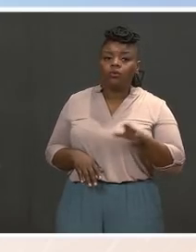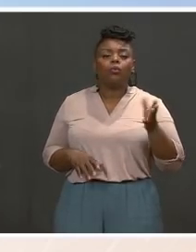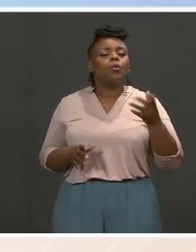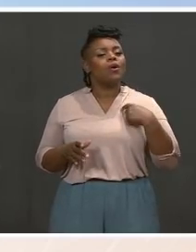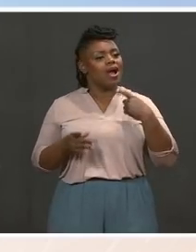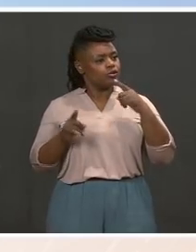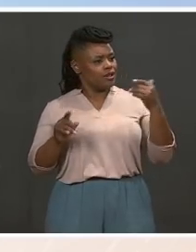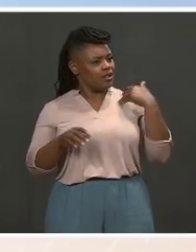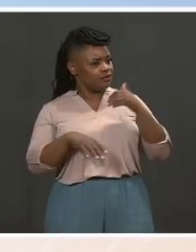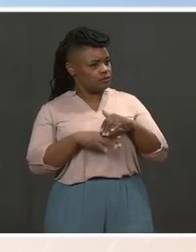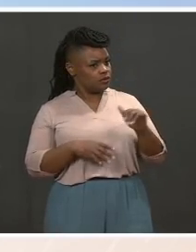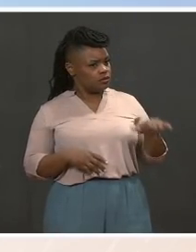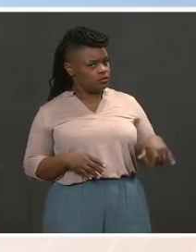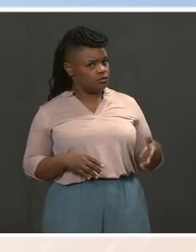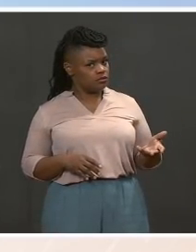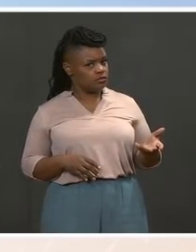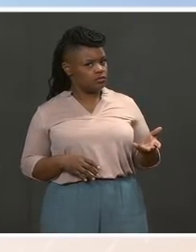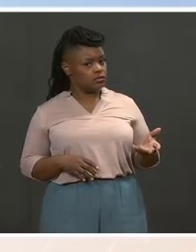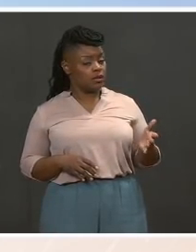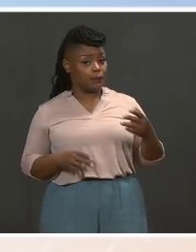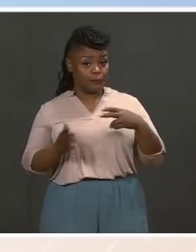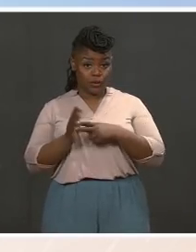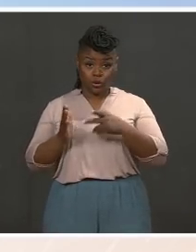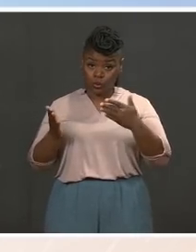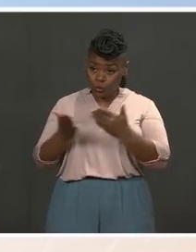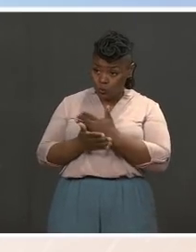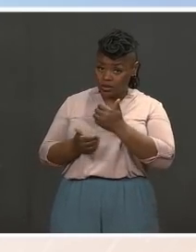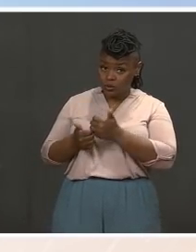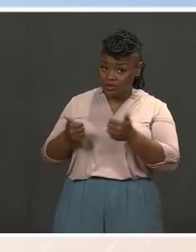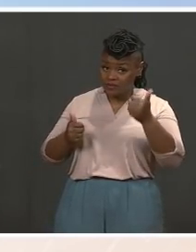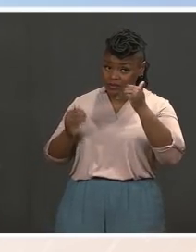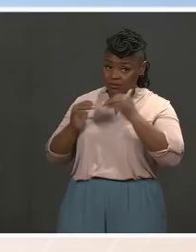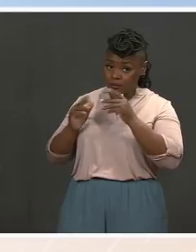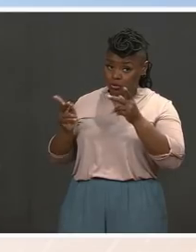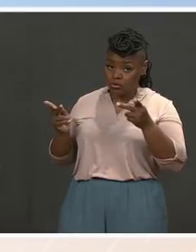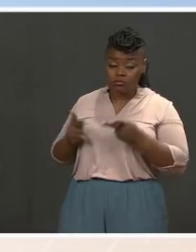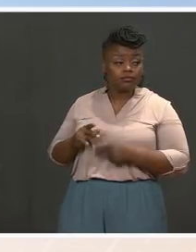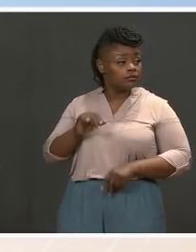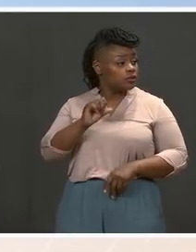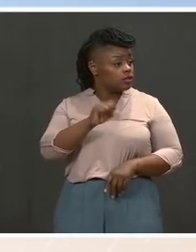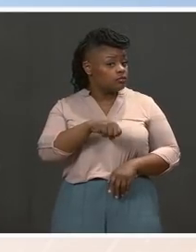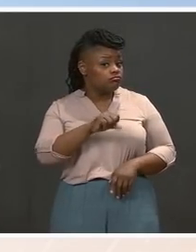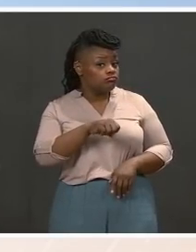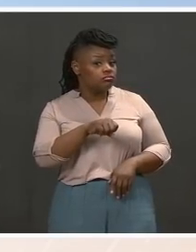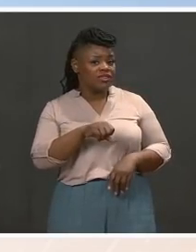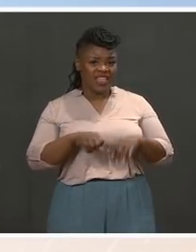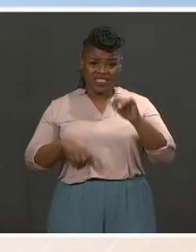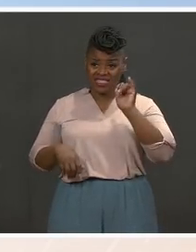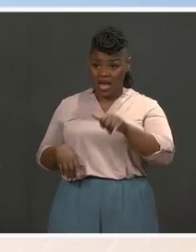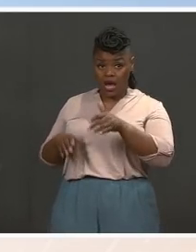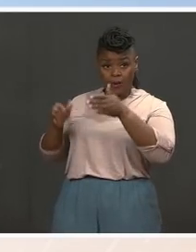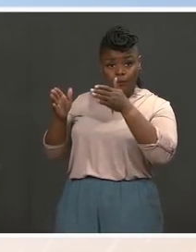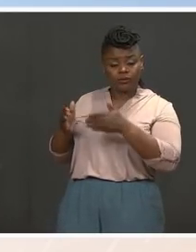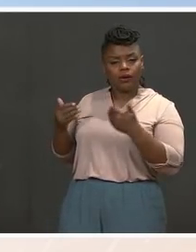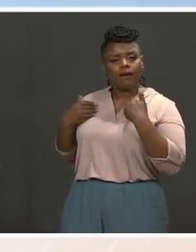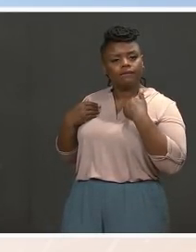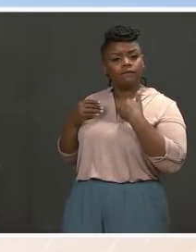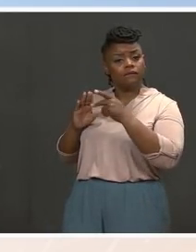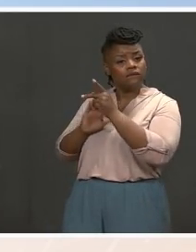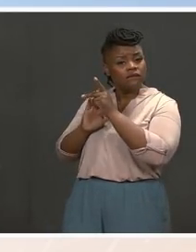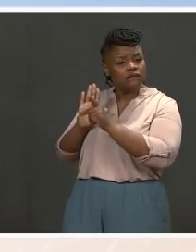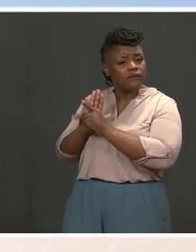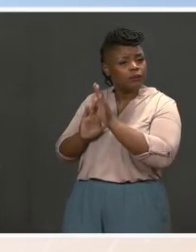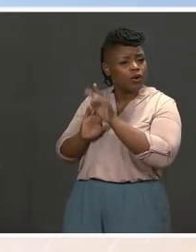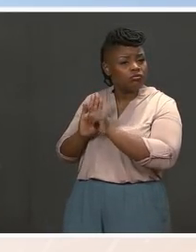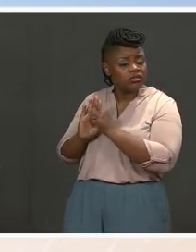to be a new senior-level position? MS. Yes, add a seat. Yep. Will this person also have a policy portfolio, or will it just be